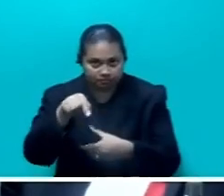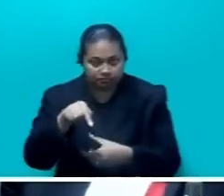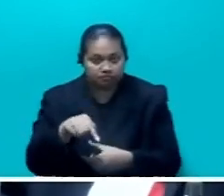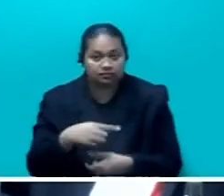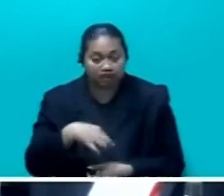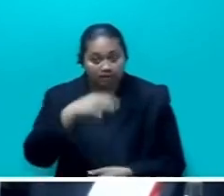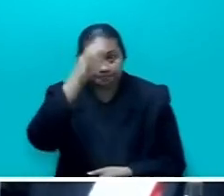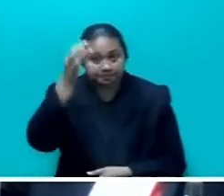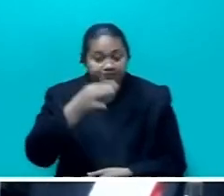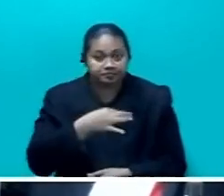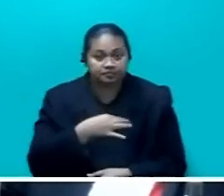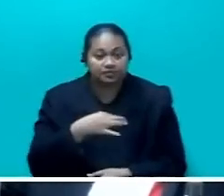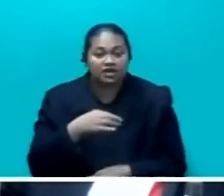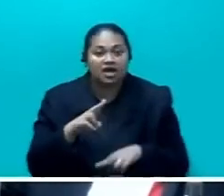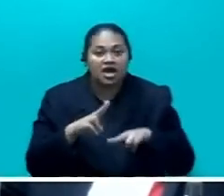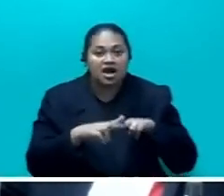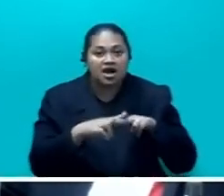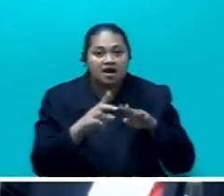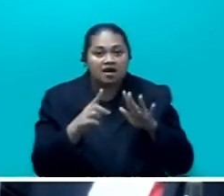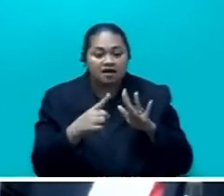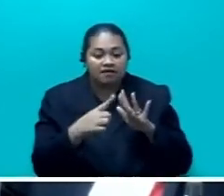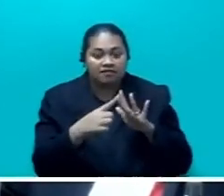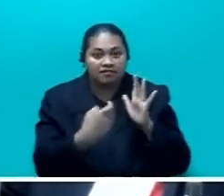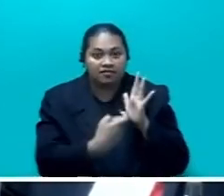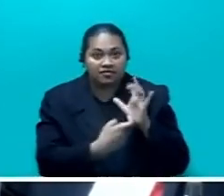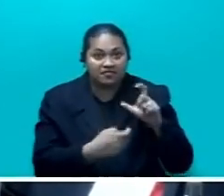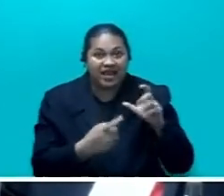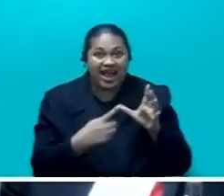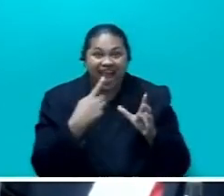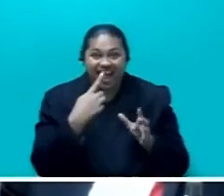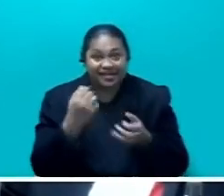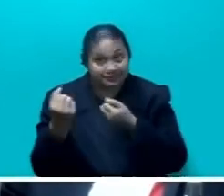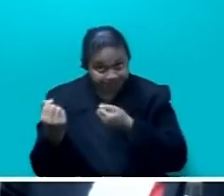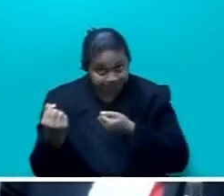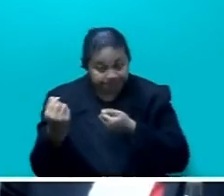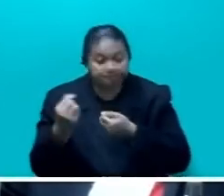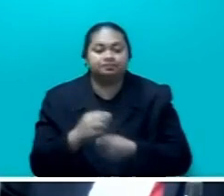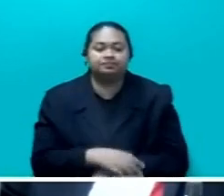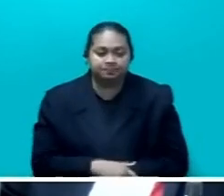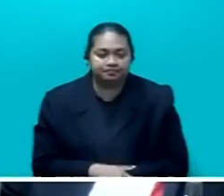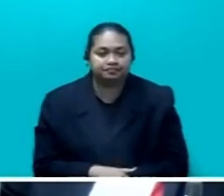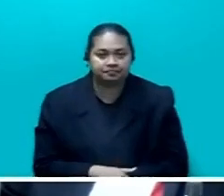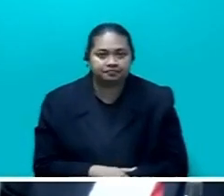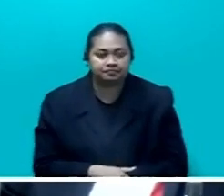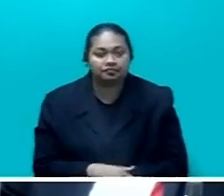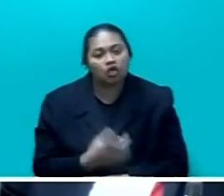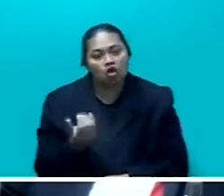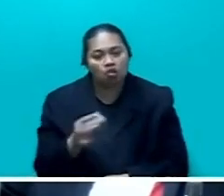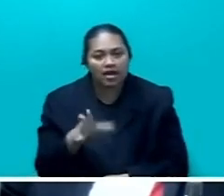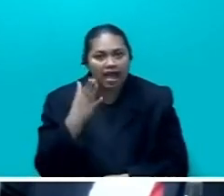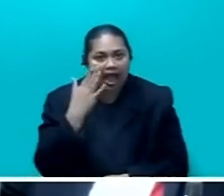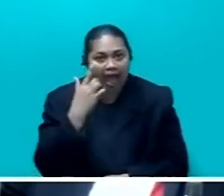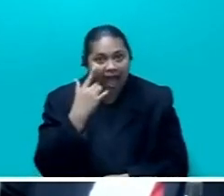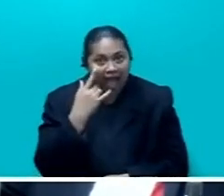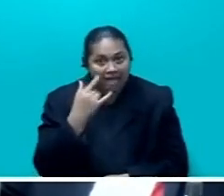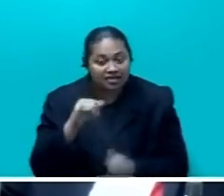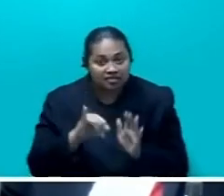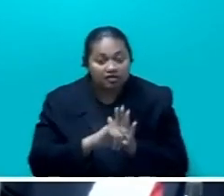Customs Services owns that building. And I'm glad that the building has been identified by the Ministry of Finance